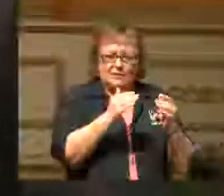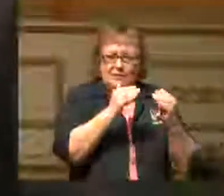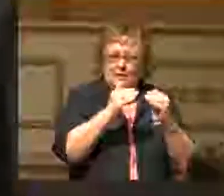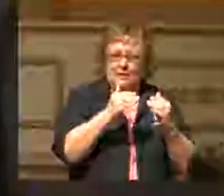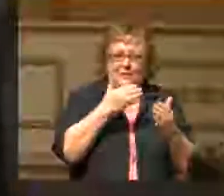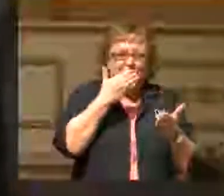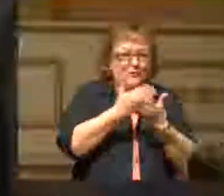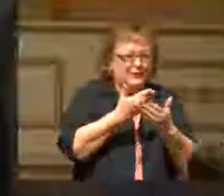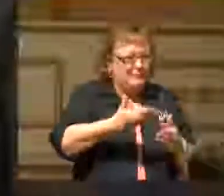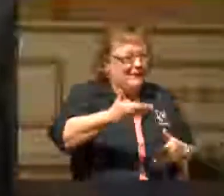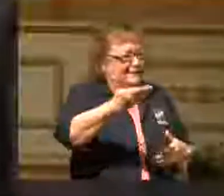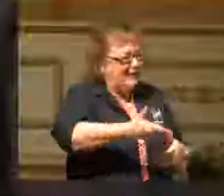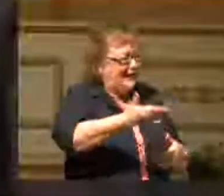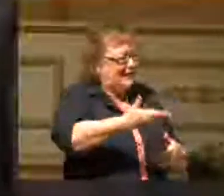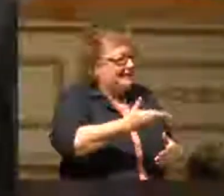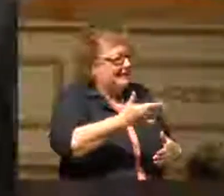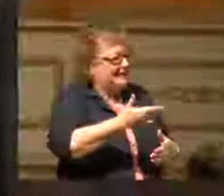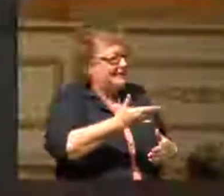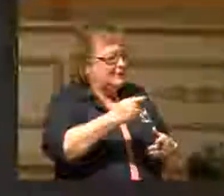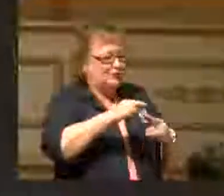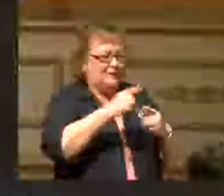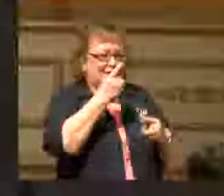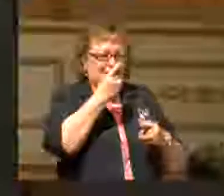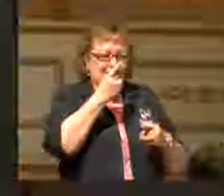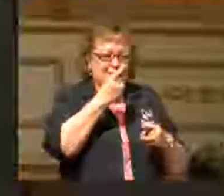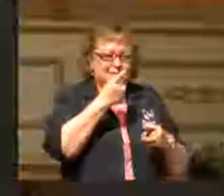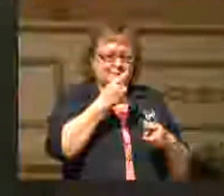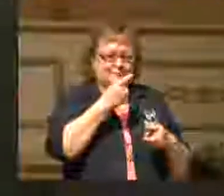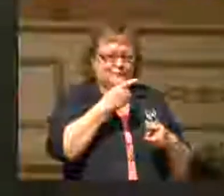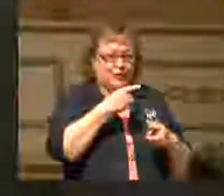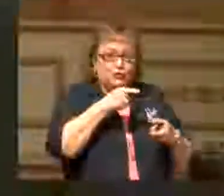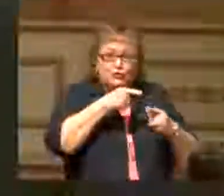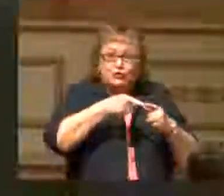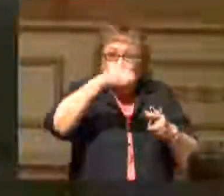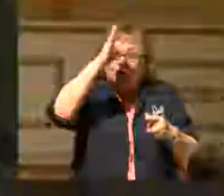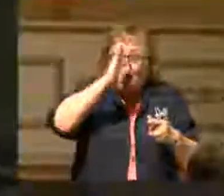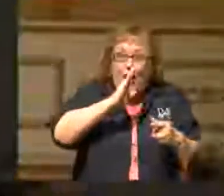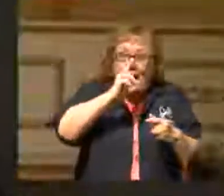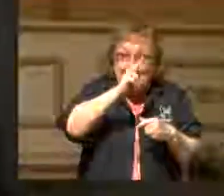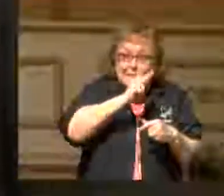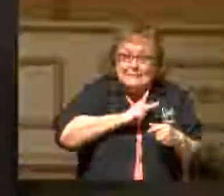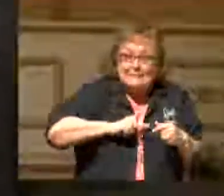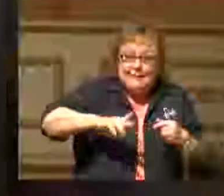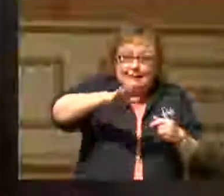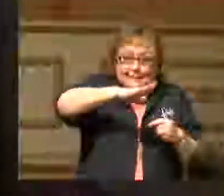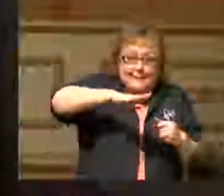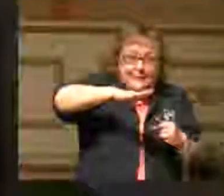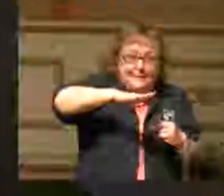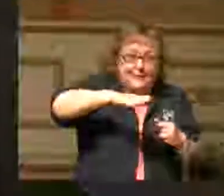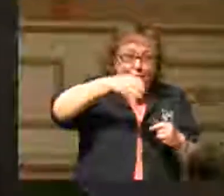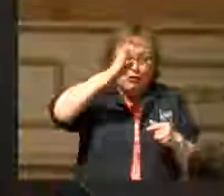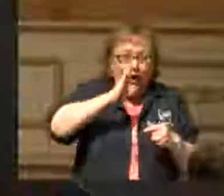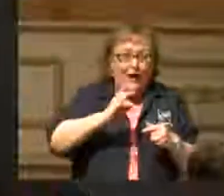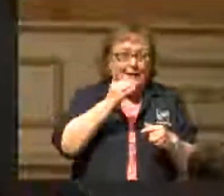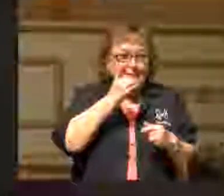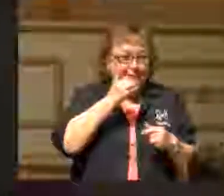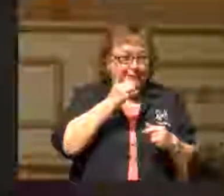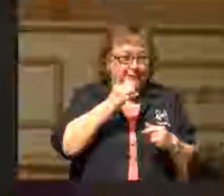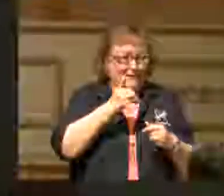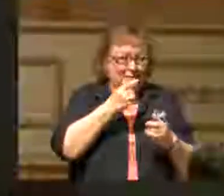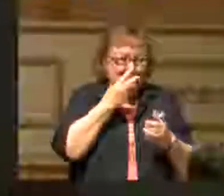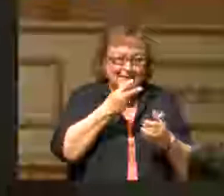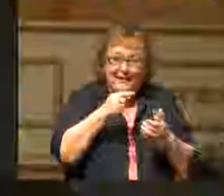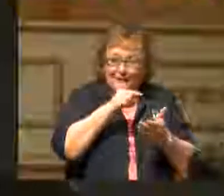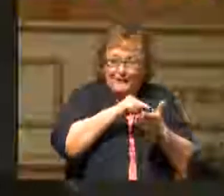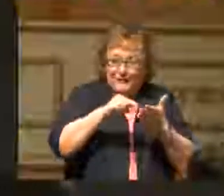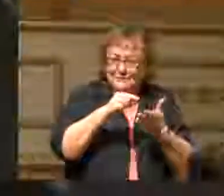good to be invited to the dinner, to God's kingdom. God's dinner. We see that there in verse number 15.